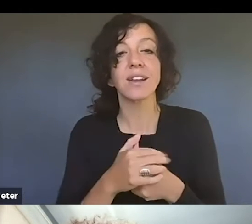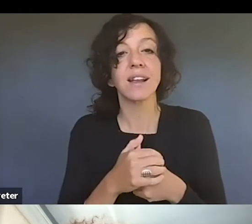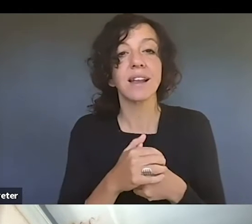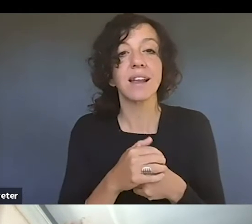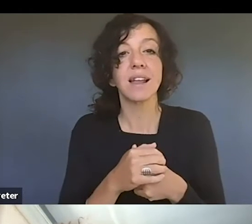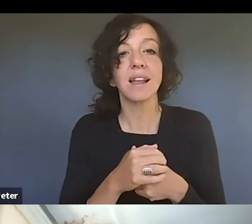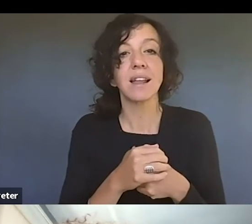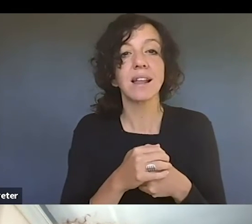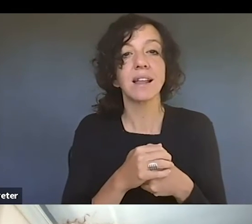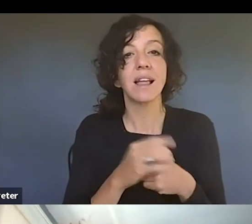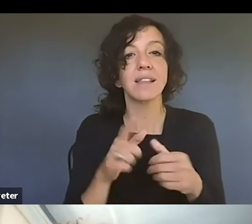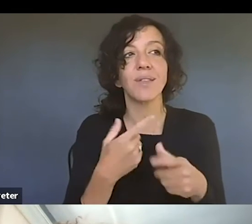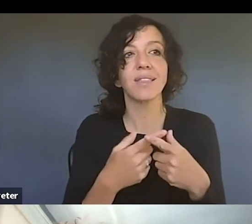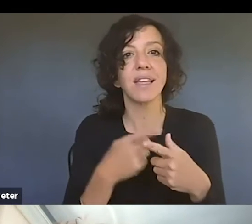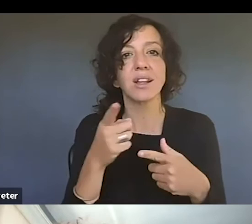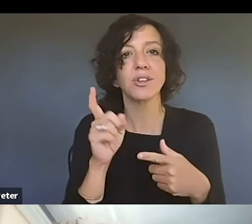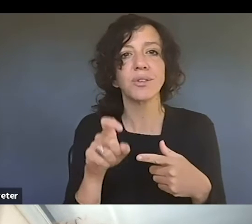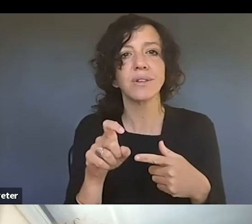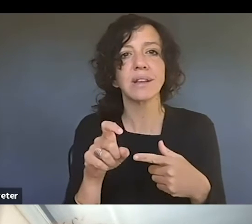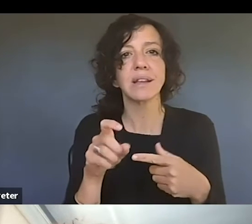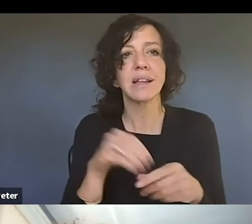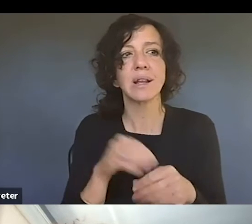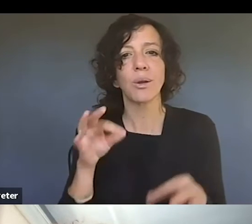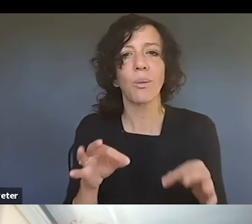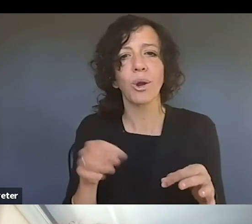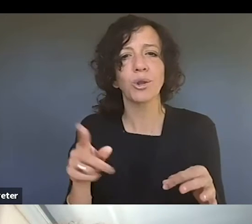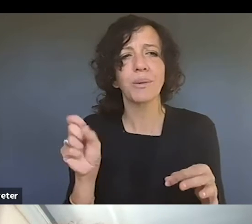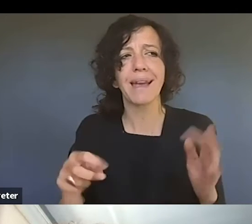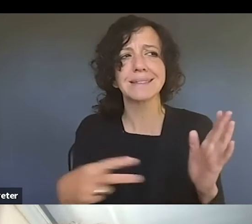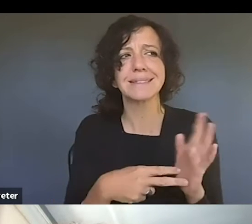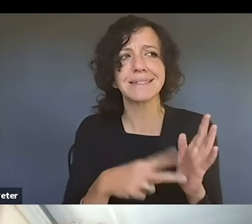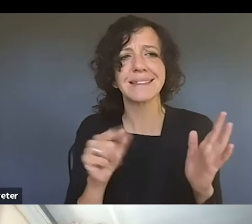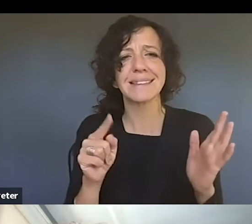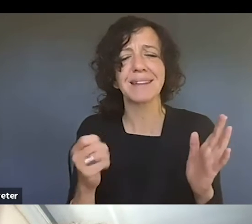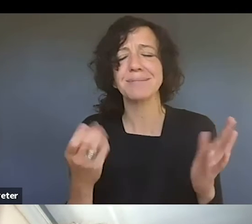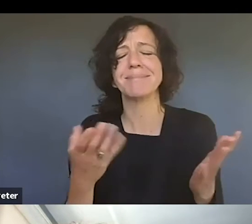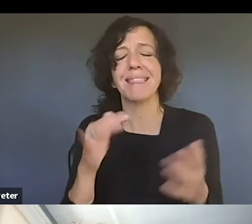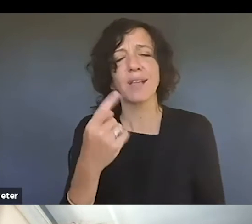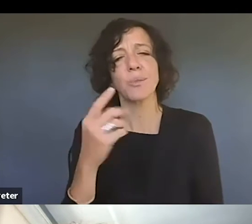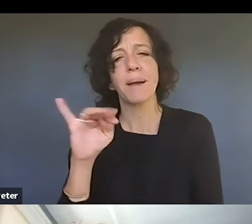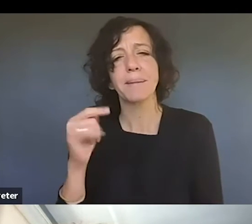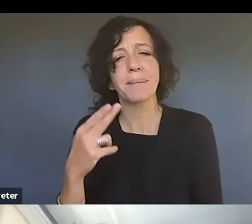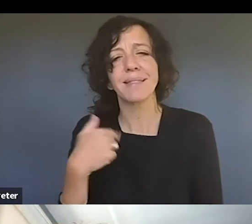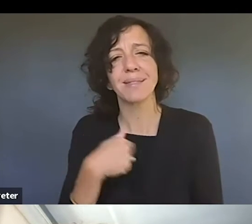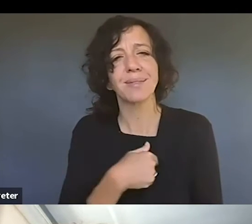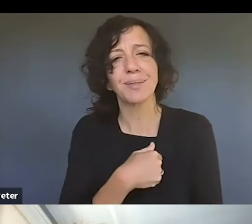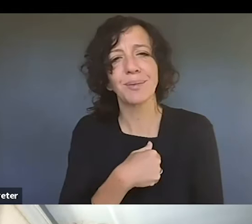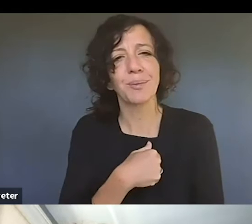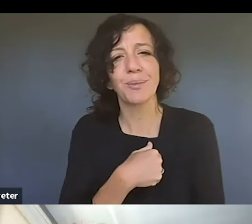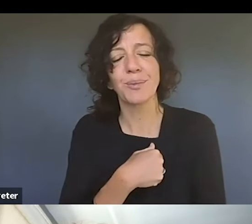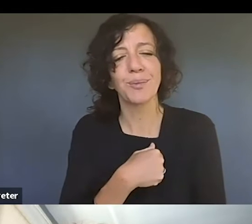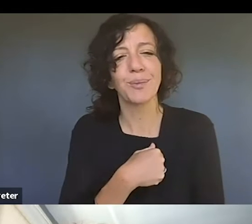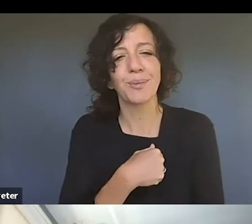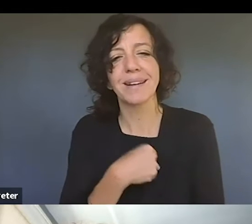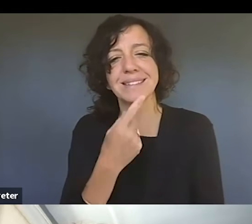until, I guess, you need it in court. Um, so that's one of the myths that we dispel. It does not replace registration,